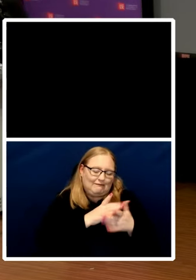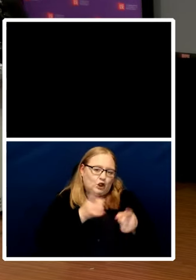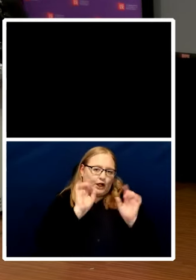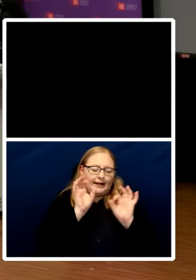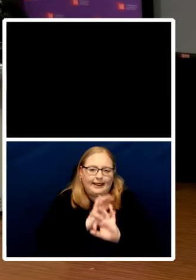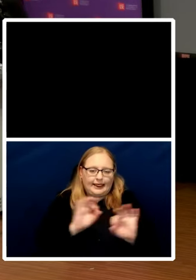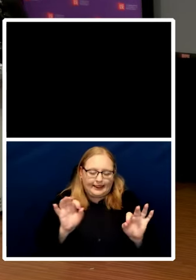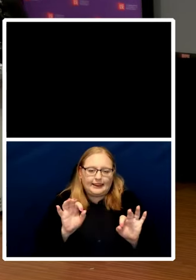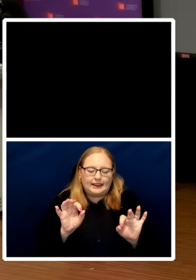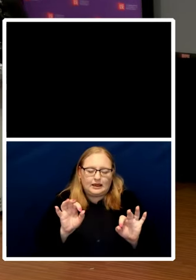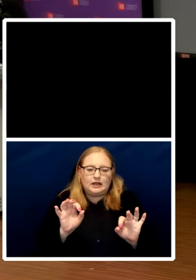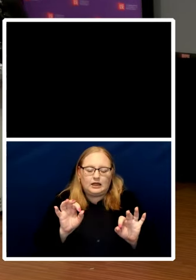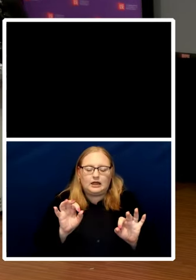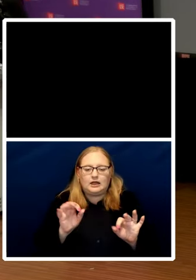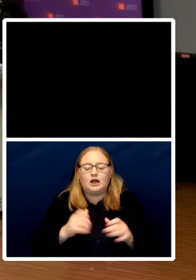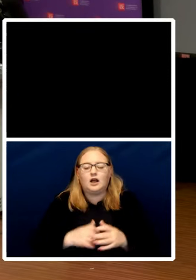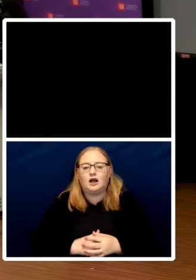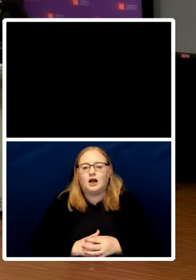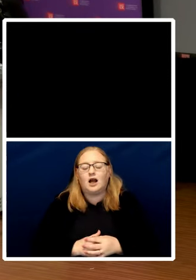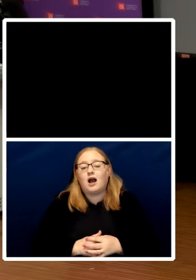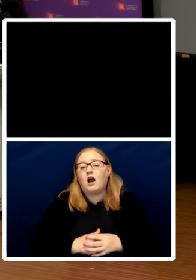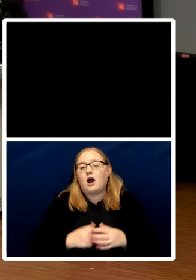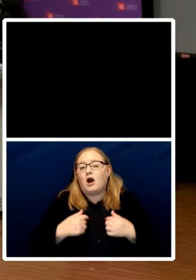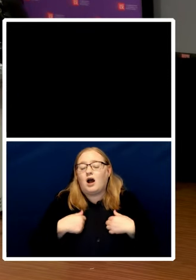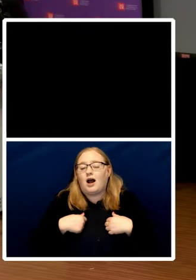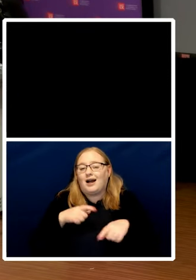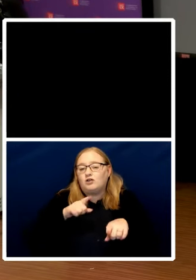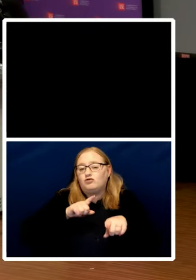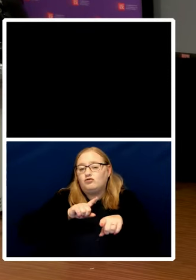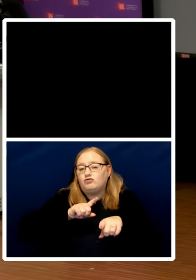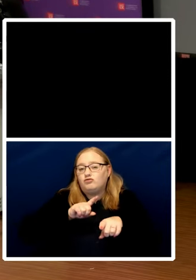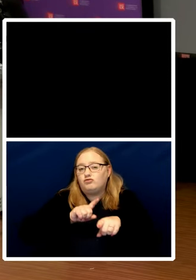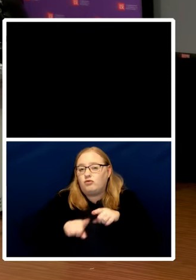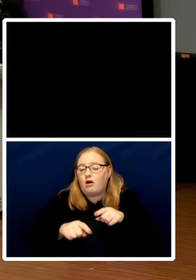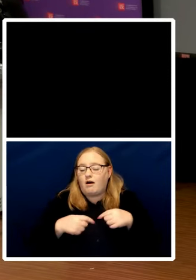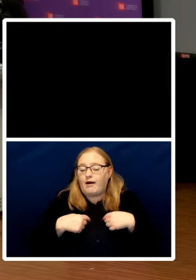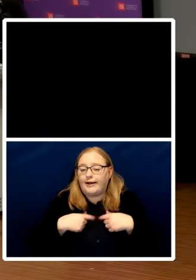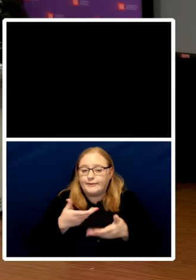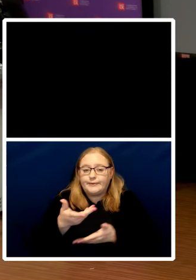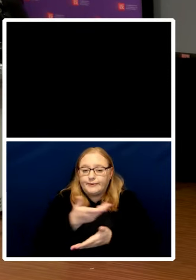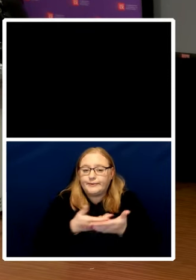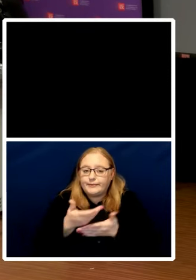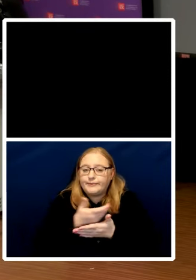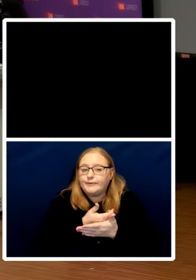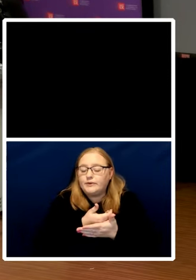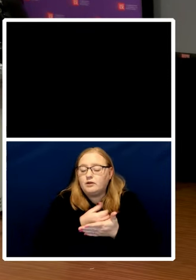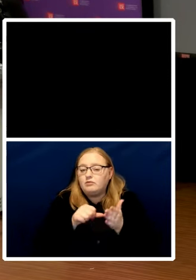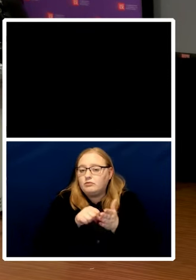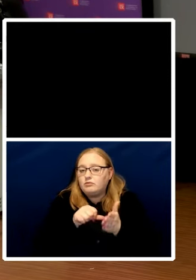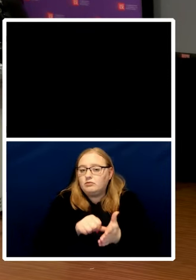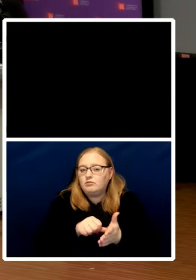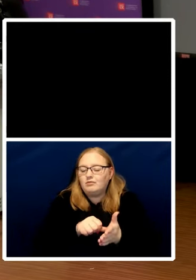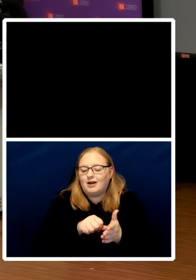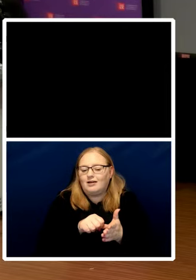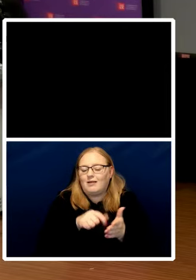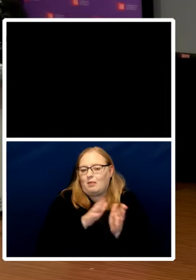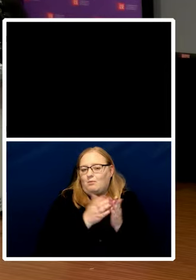i i i do try and discuss this issue um in the in the first chapter of the book